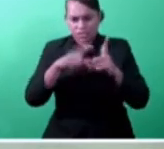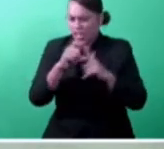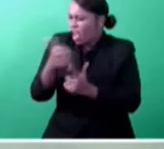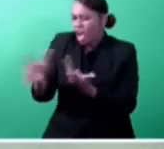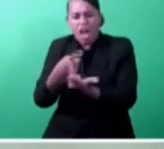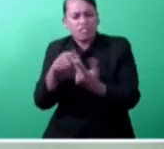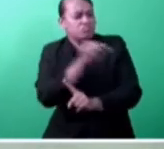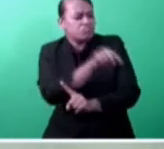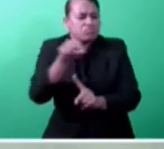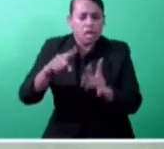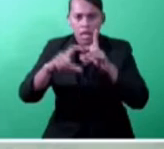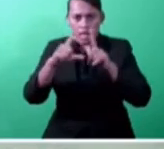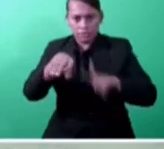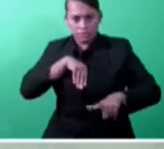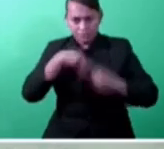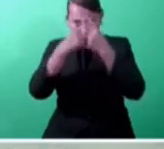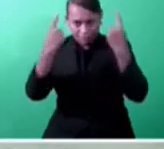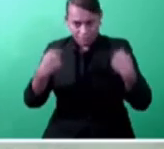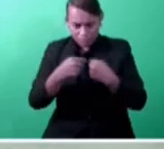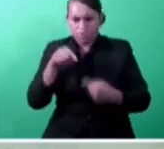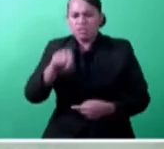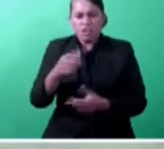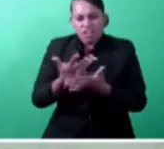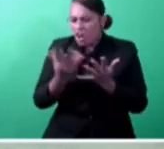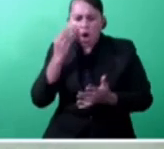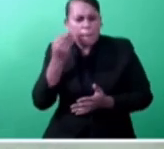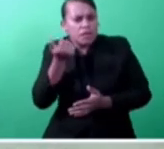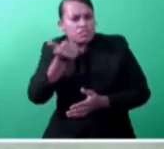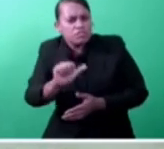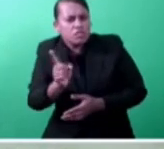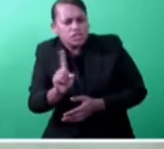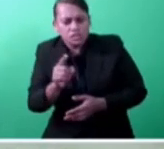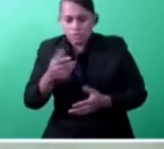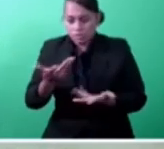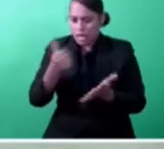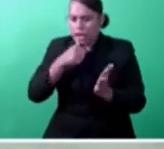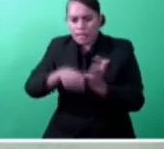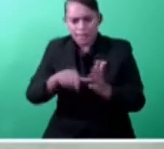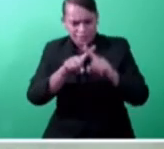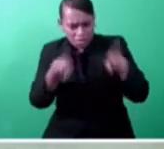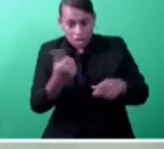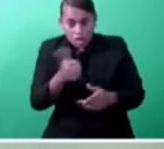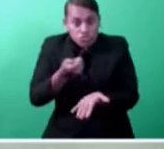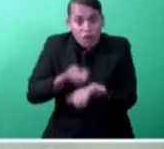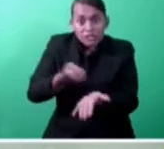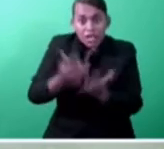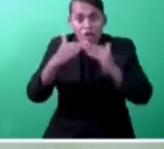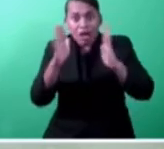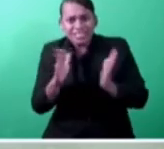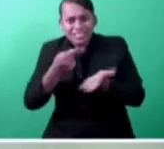ID, Copy of Consent Letter from Landlord if renting, Copy of Occupational Health and Safety